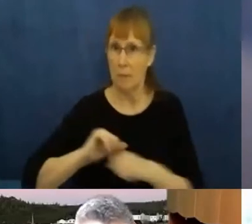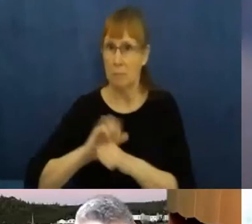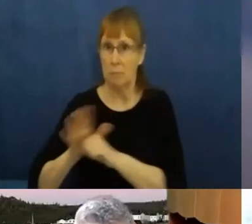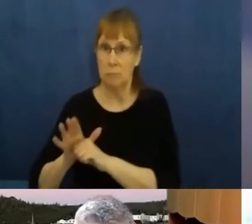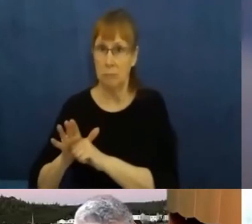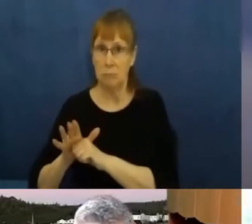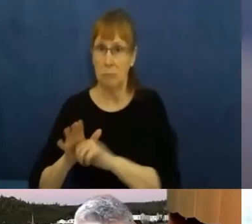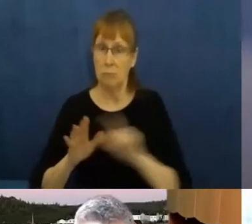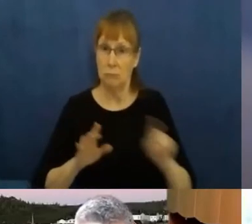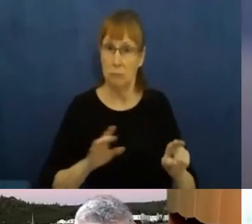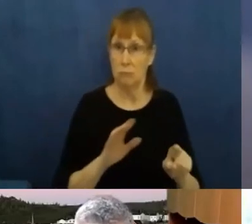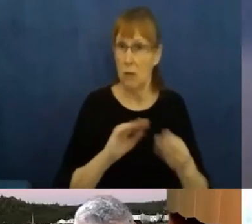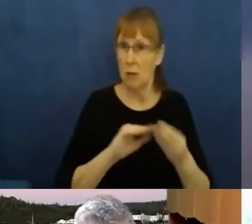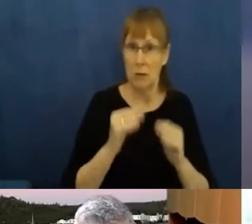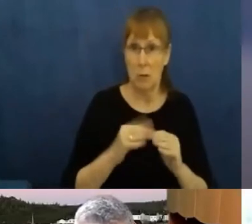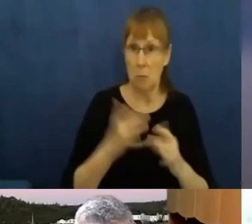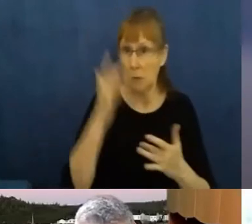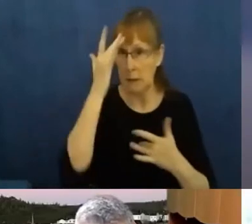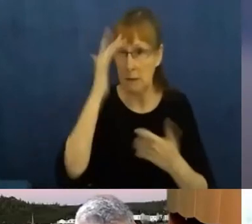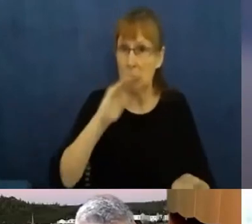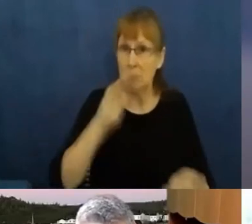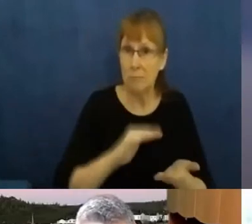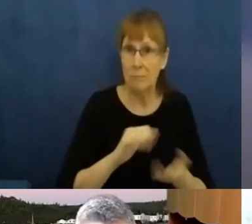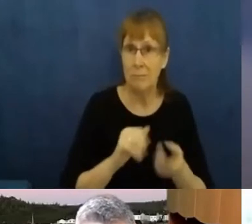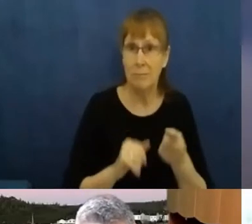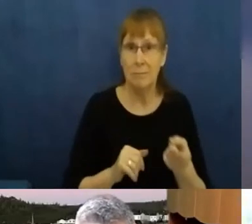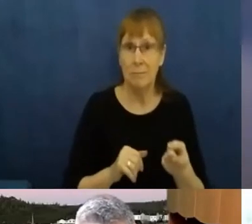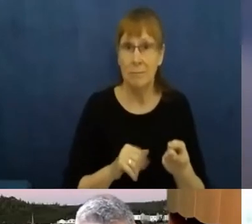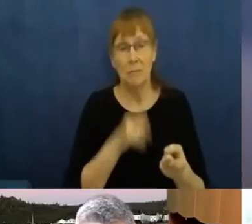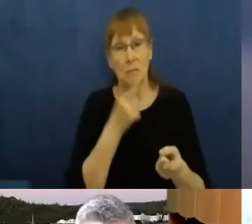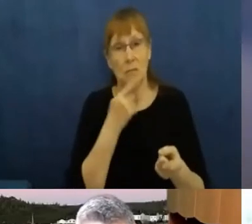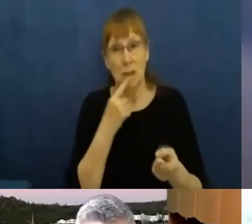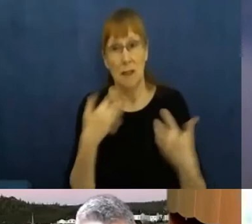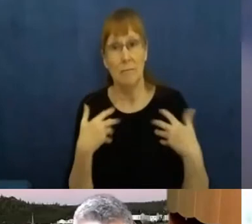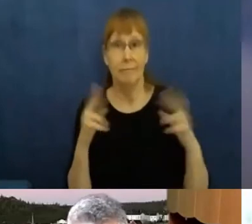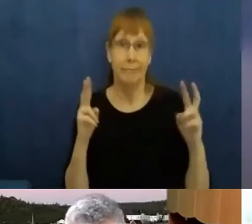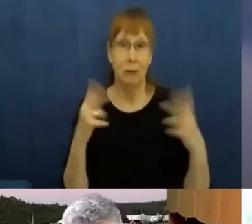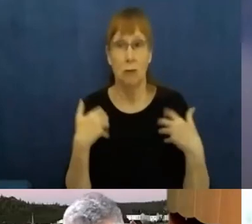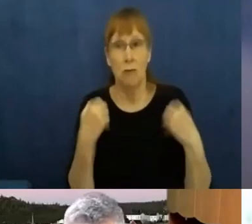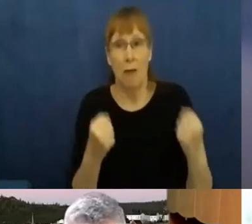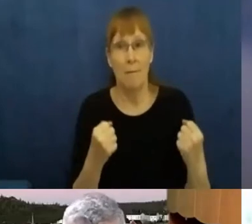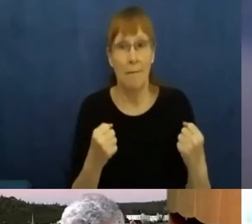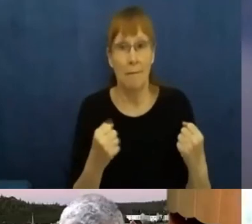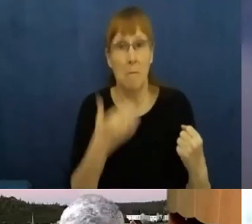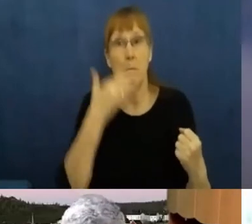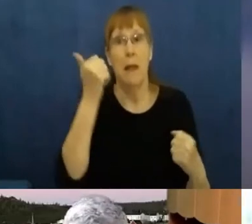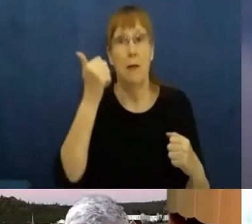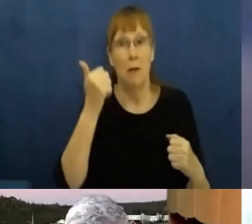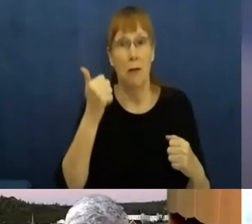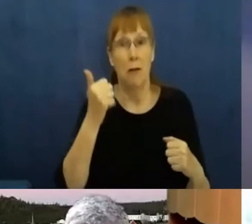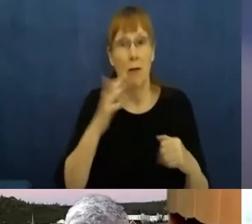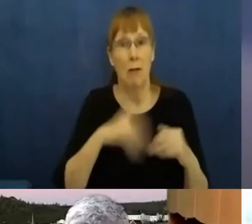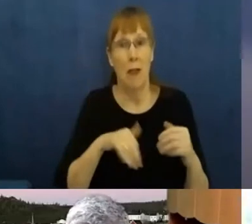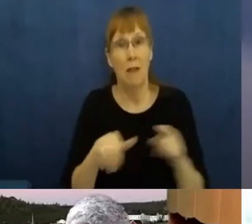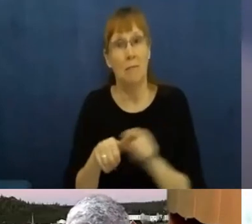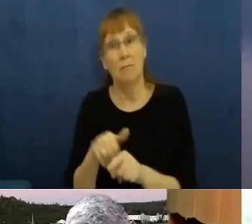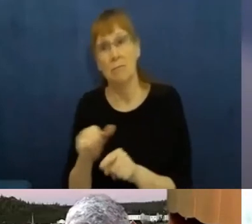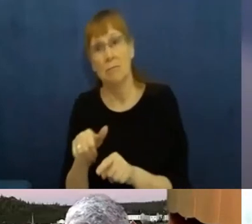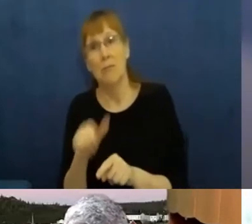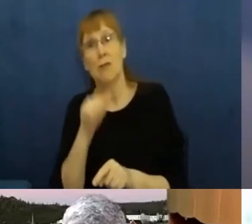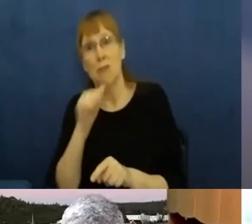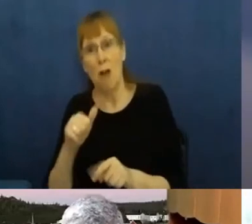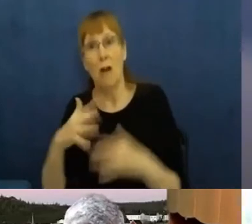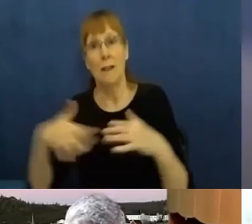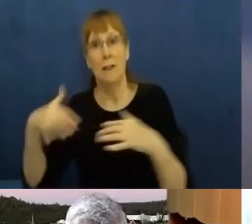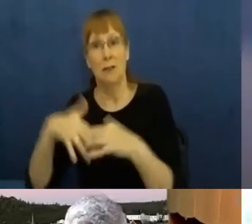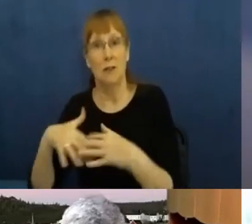successfully. I would say First Nations and Métis people have survived it better than other Canadians. We could learn from